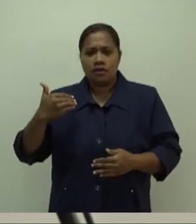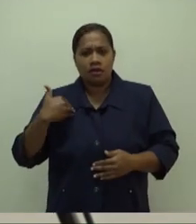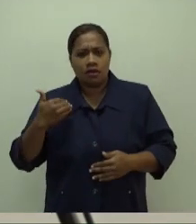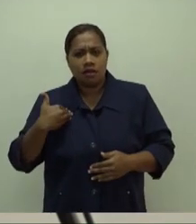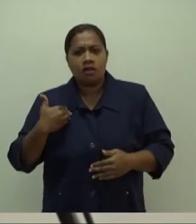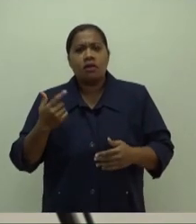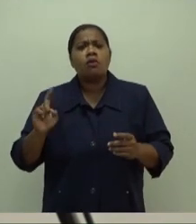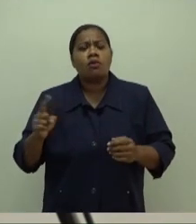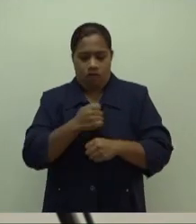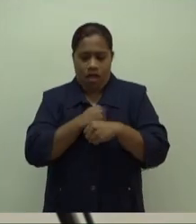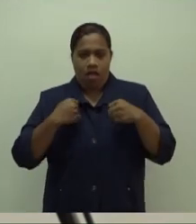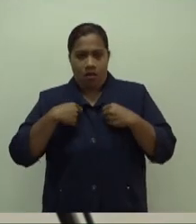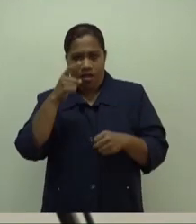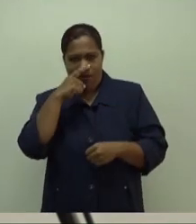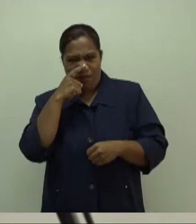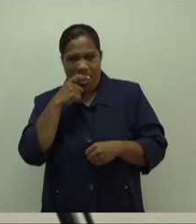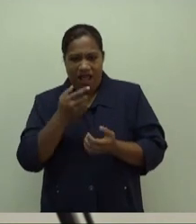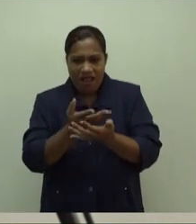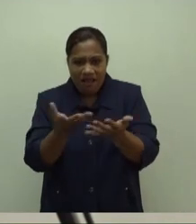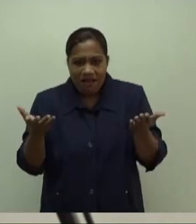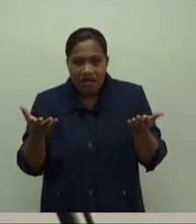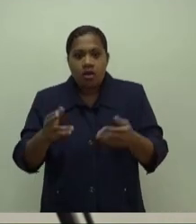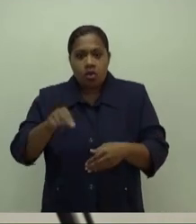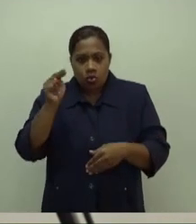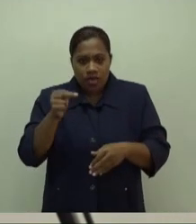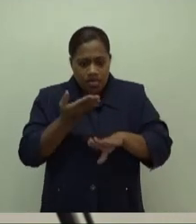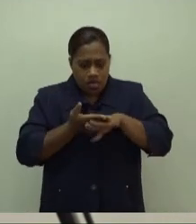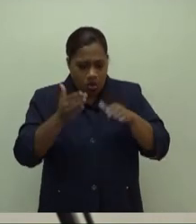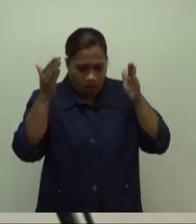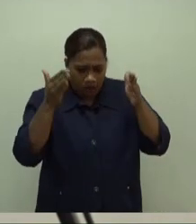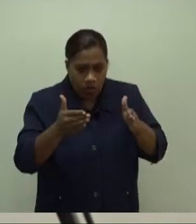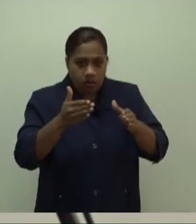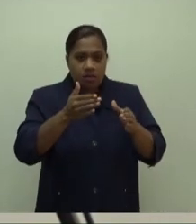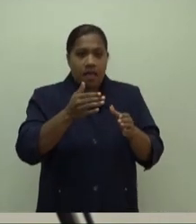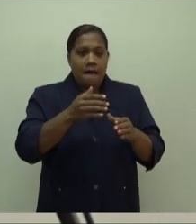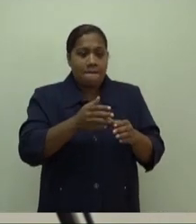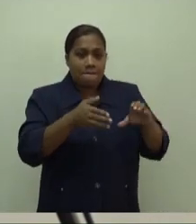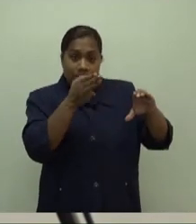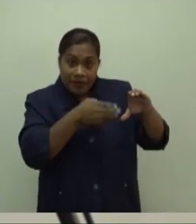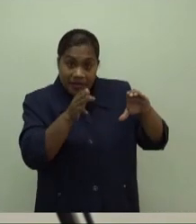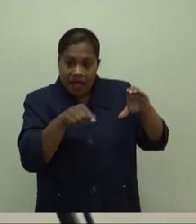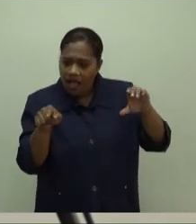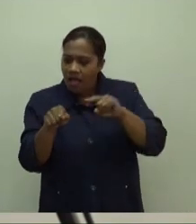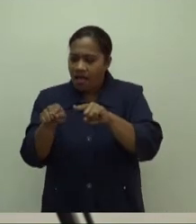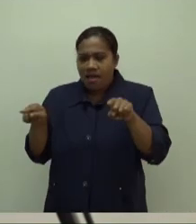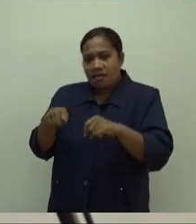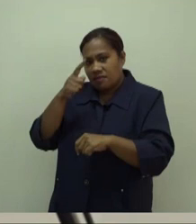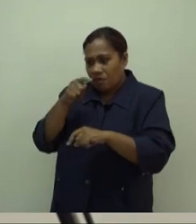We need a new focus from the media and from members of the public on what is most deadly,